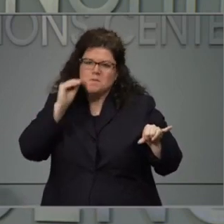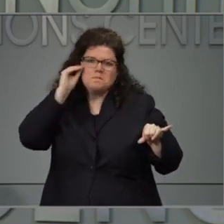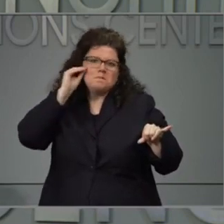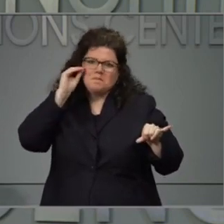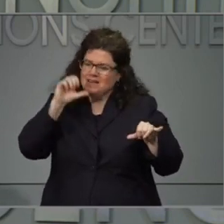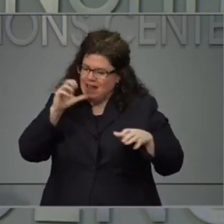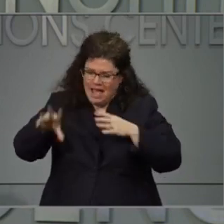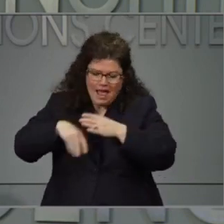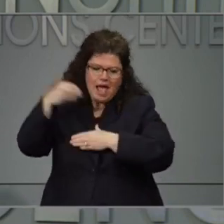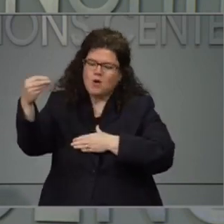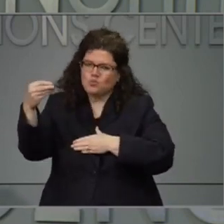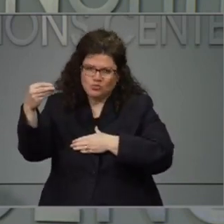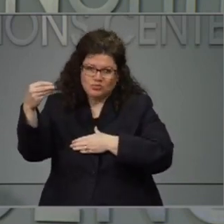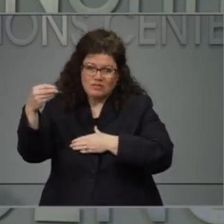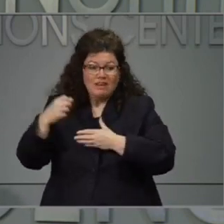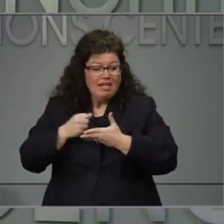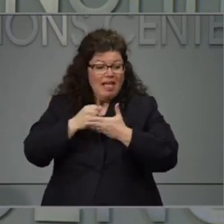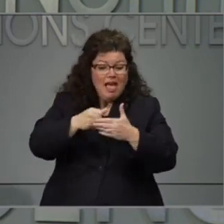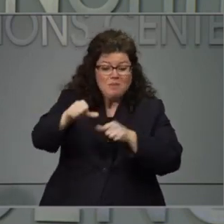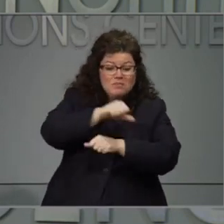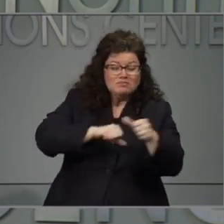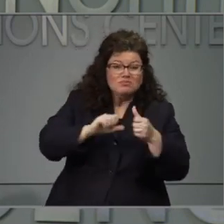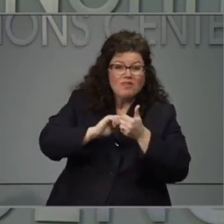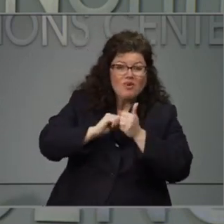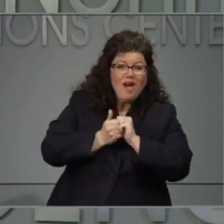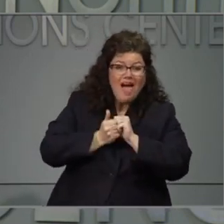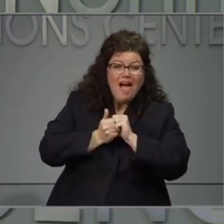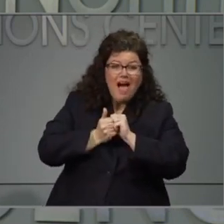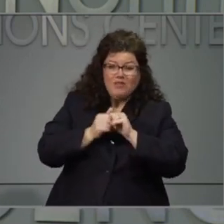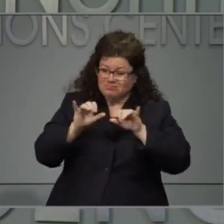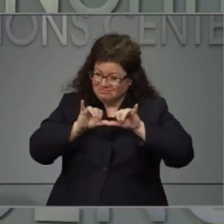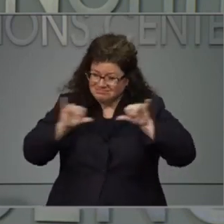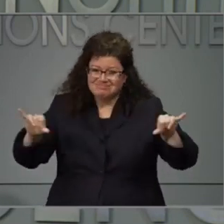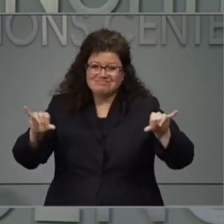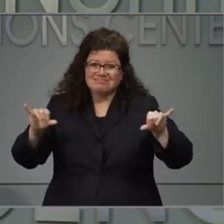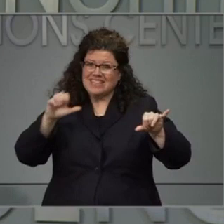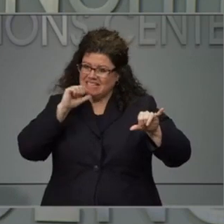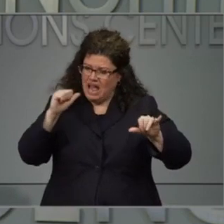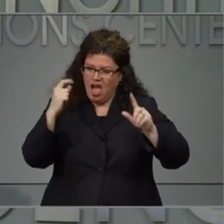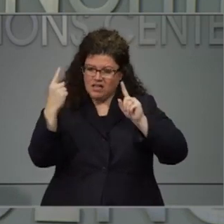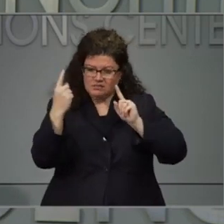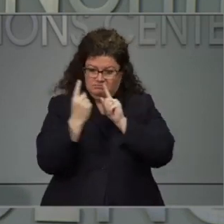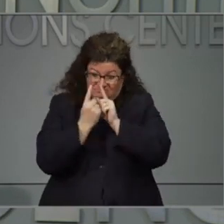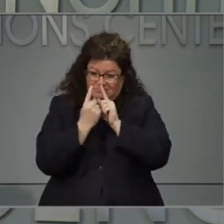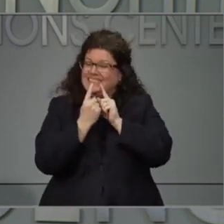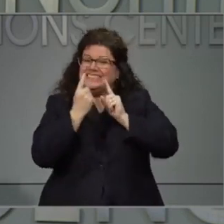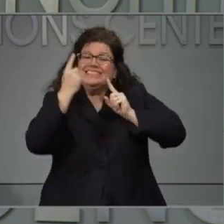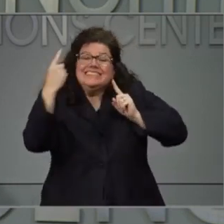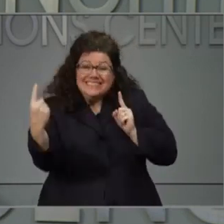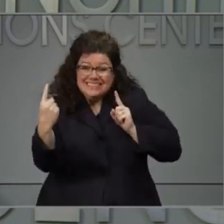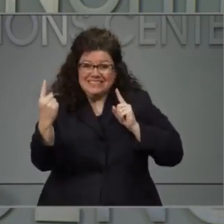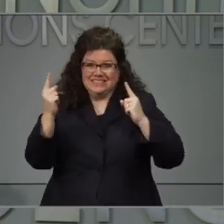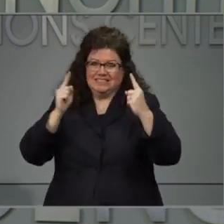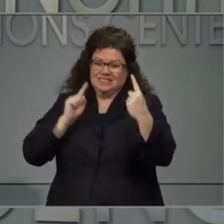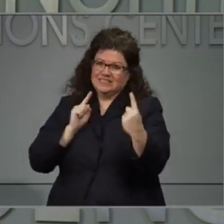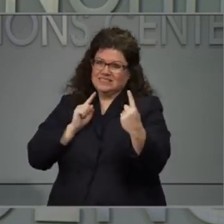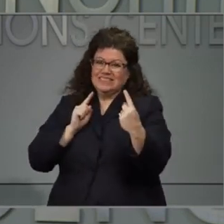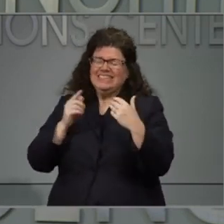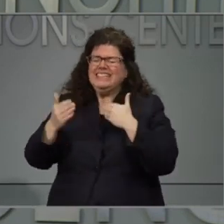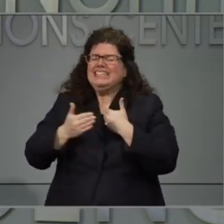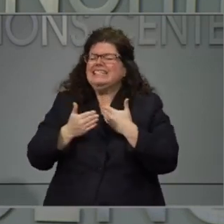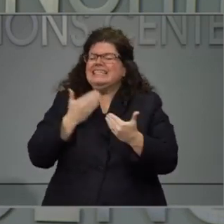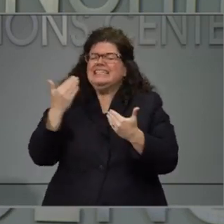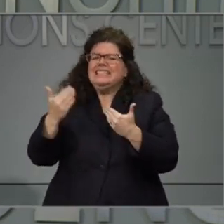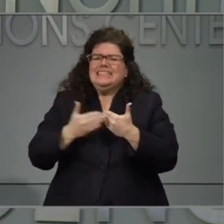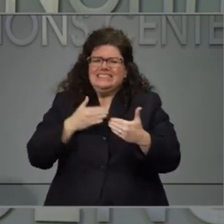And the way you can help your neighbor the most is to not be in their physical presence because this contagious virus